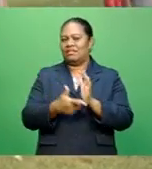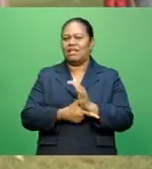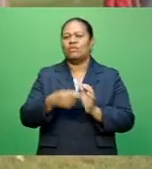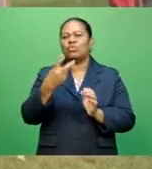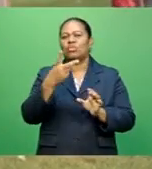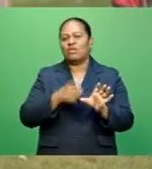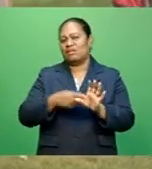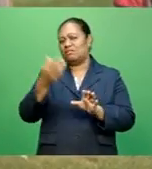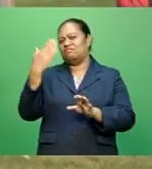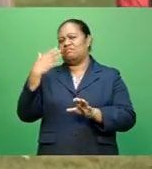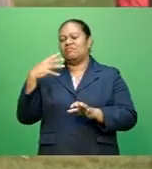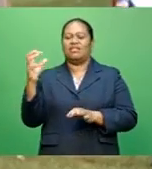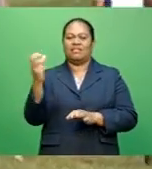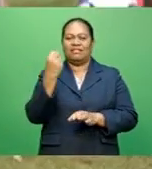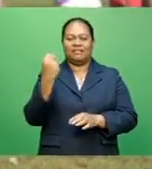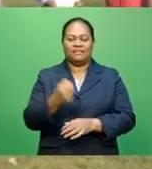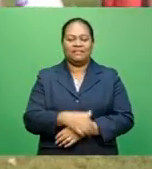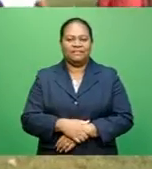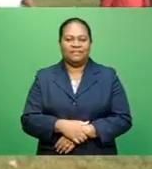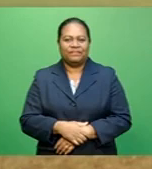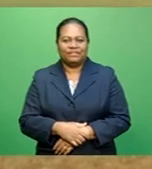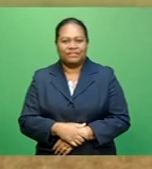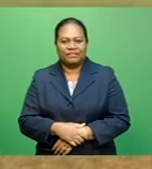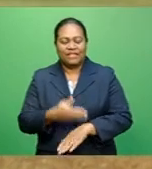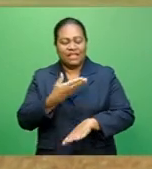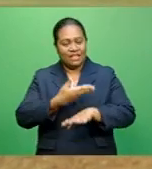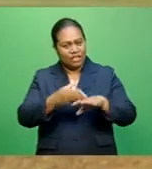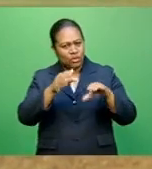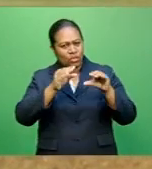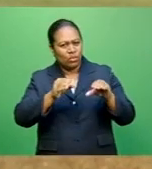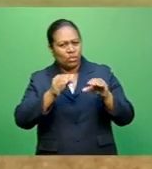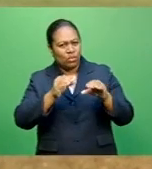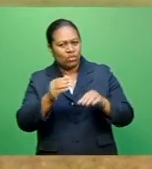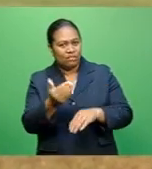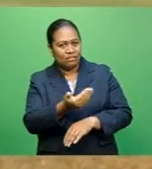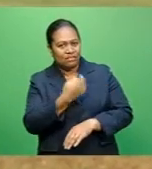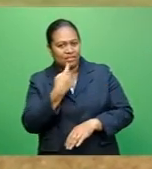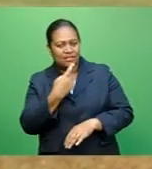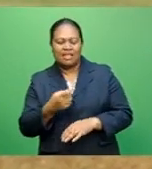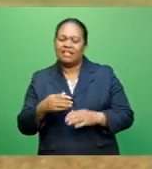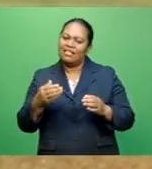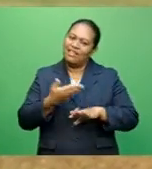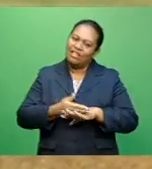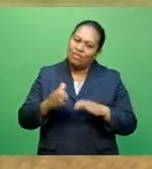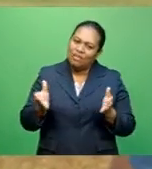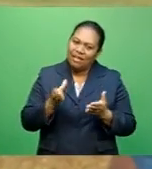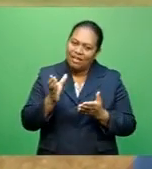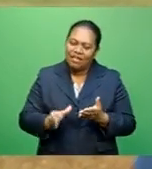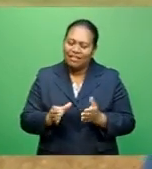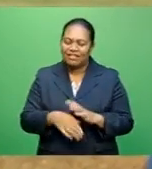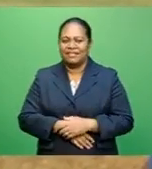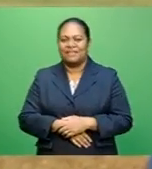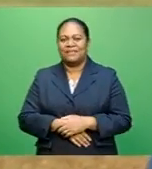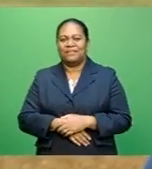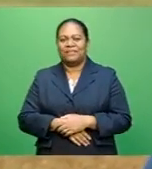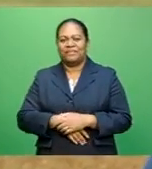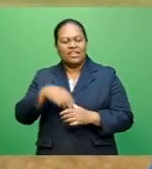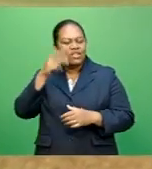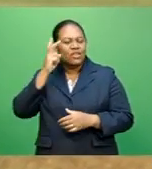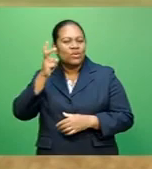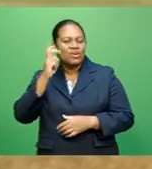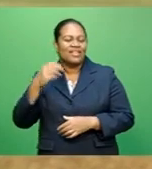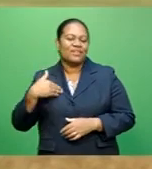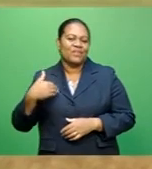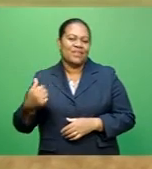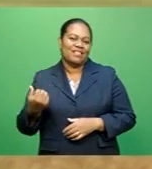years ago. Our new coach and new players, we have been doing very well.